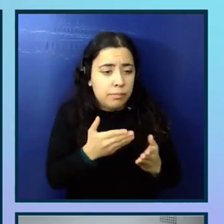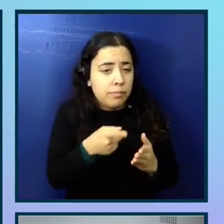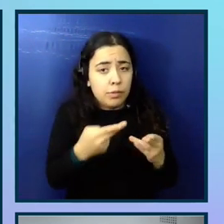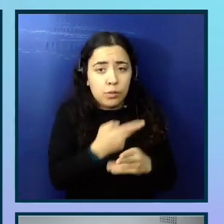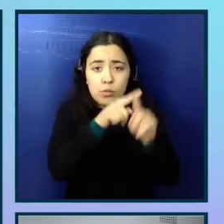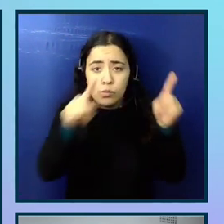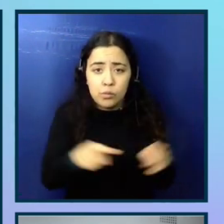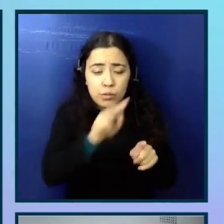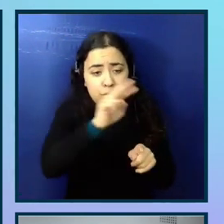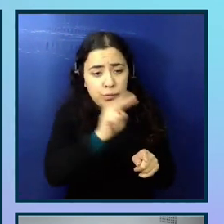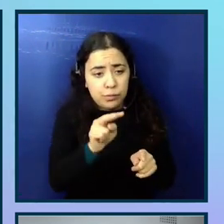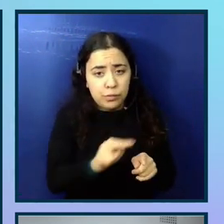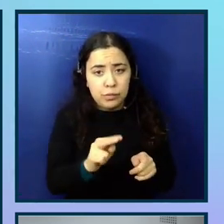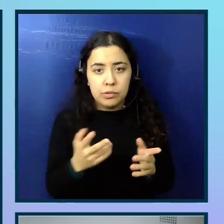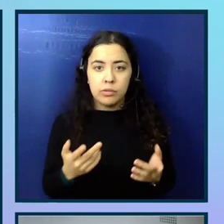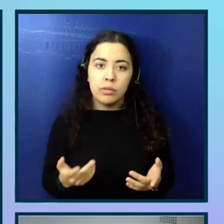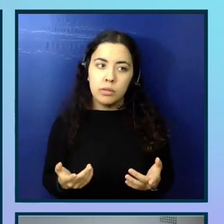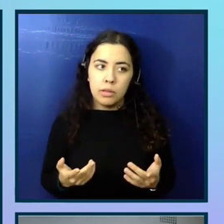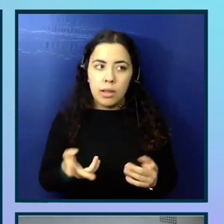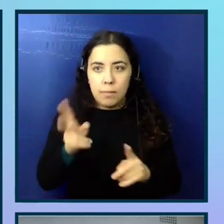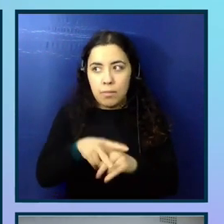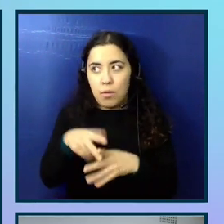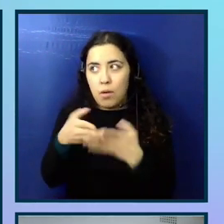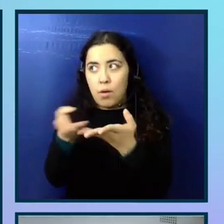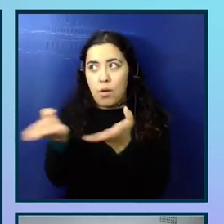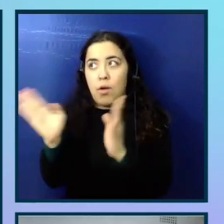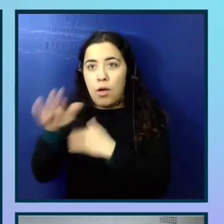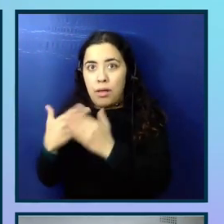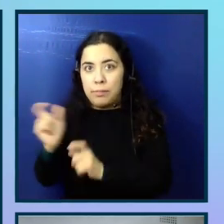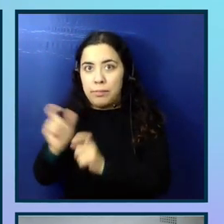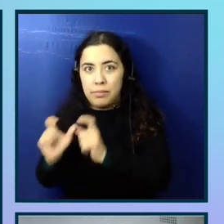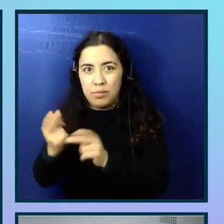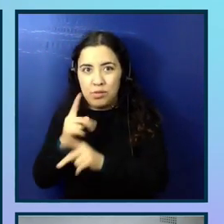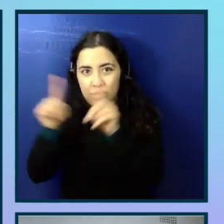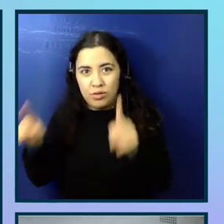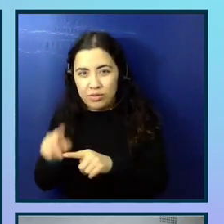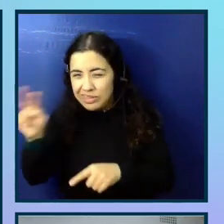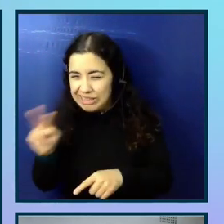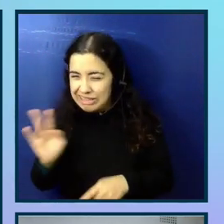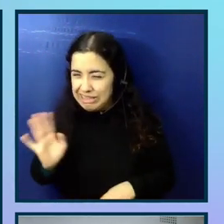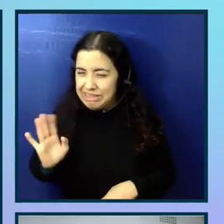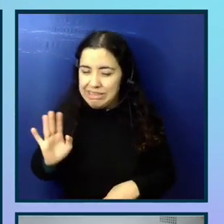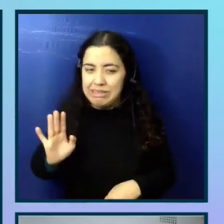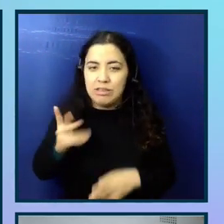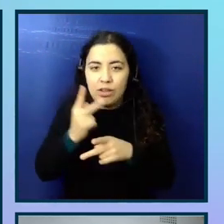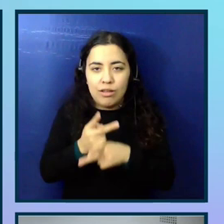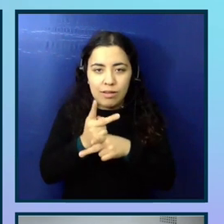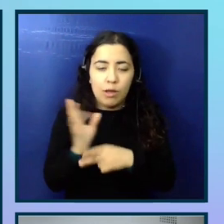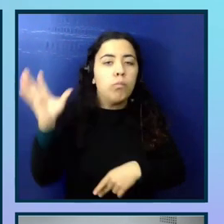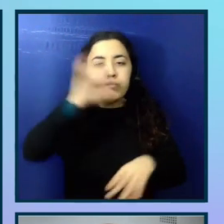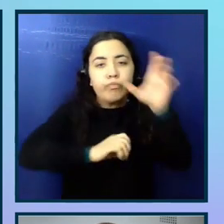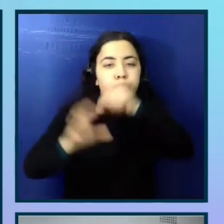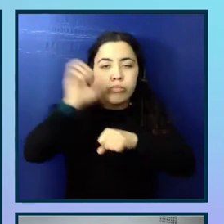screen reader, for example, applies to all people who use a screen reader. So be careful drawing those conclusions from